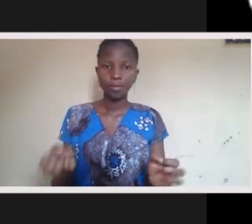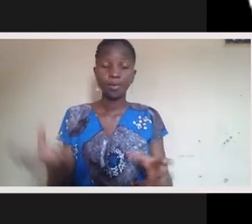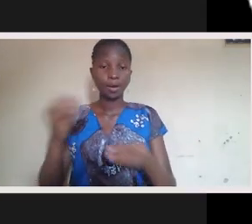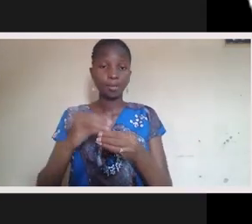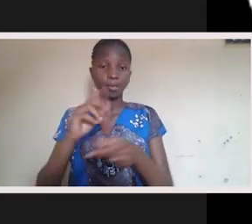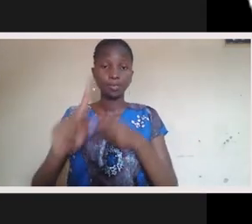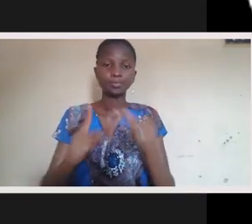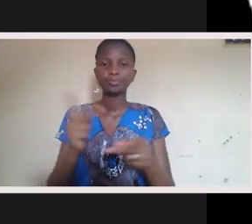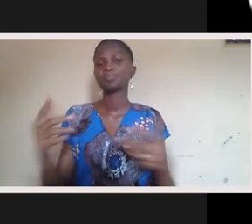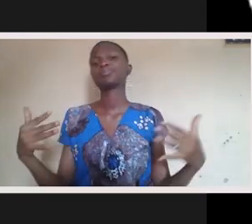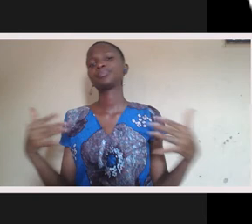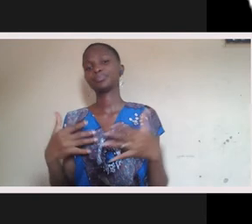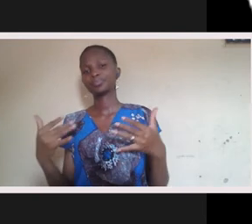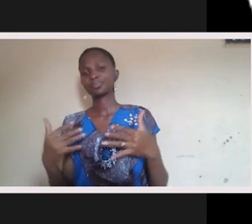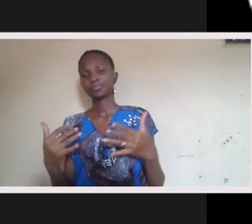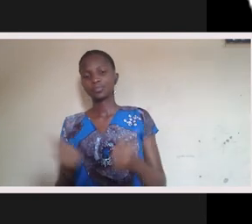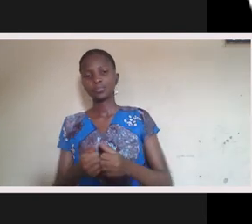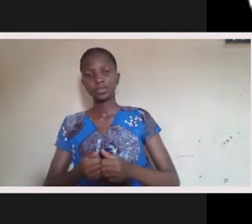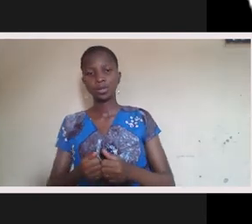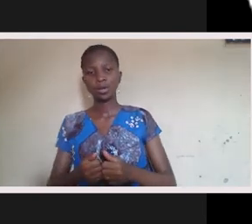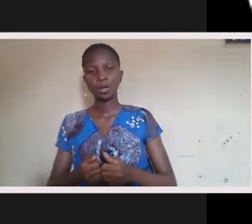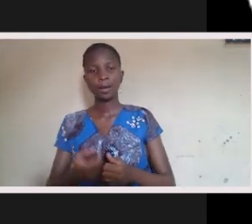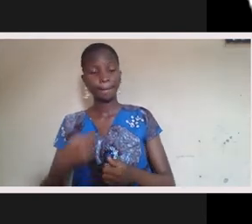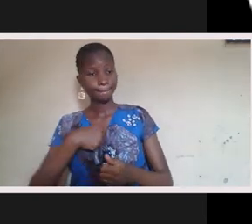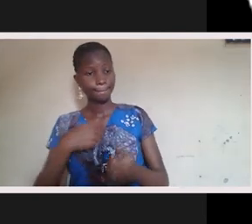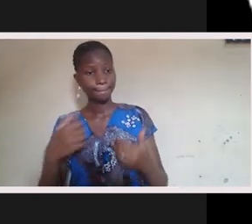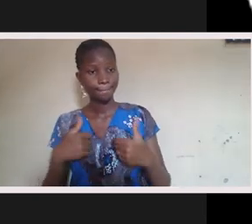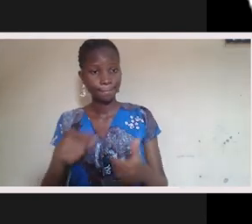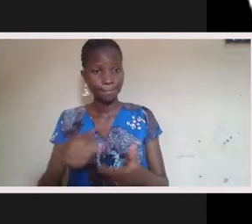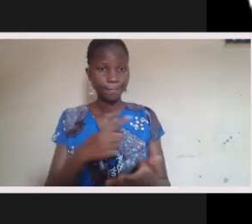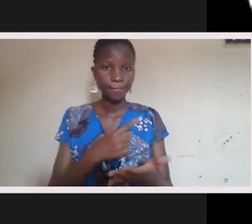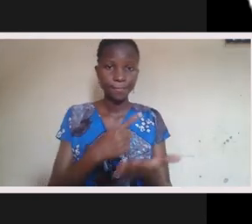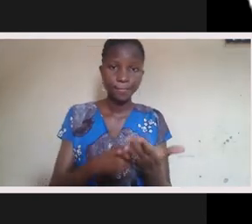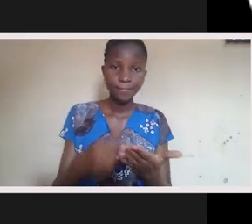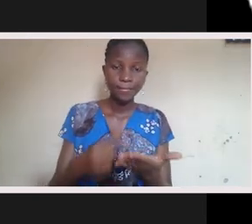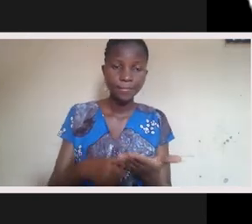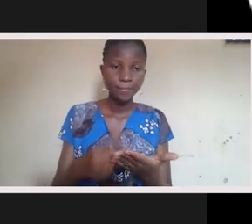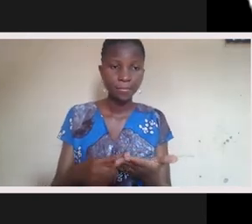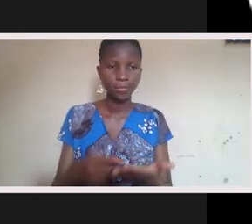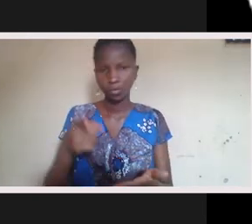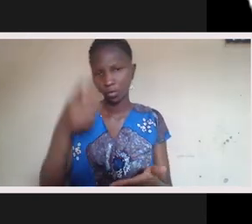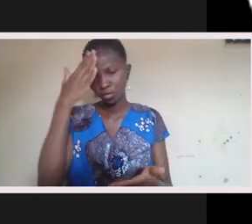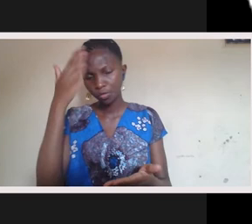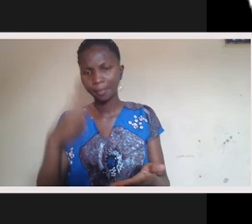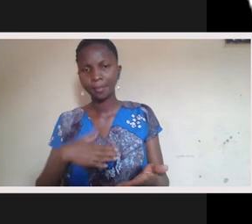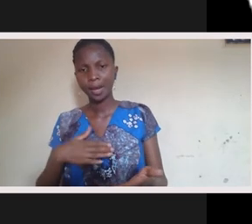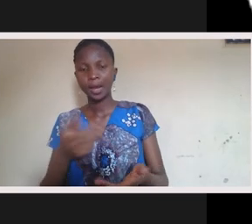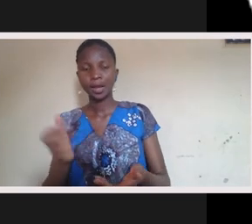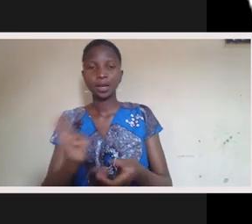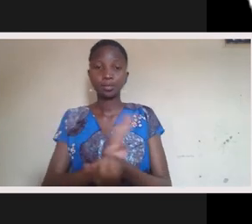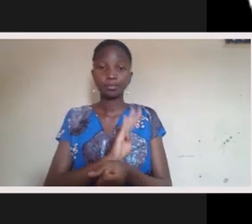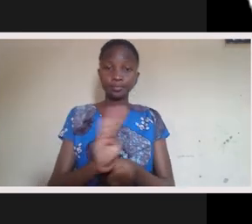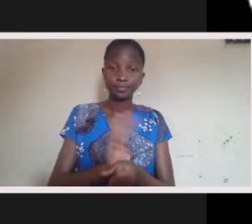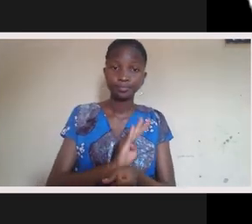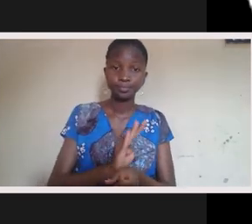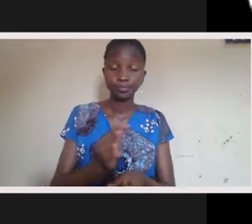makes me, I've often thought it, but it brought to the surface for me, you know, Lindsay, you're familiar with my company,